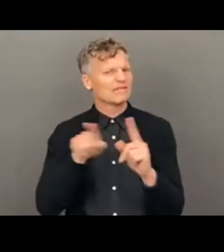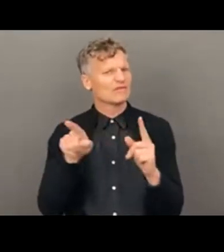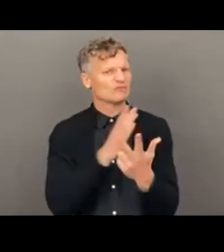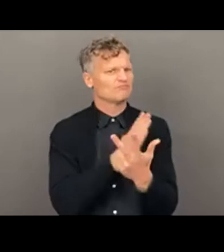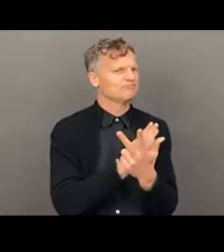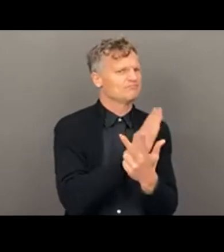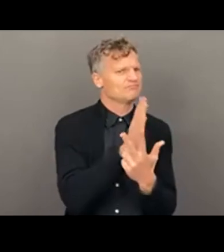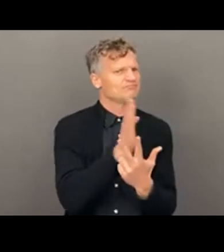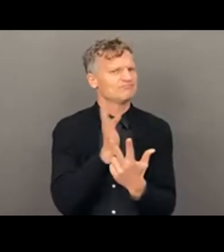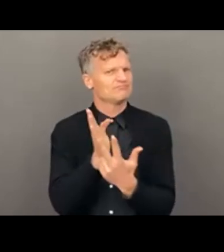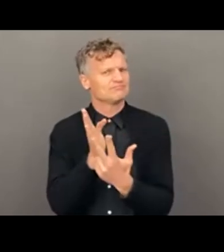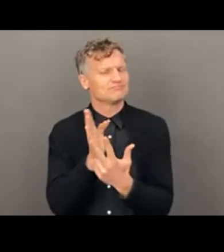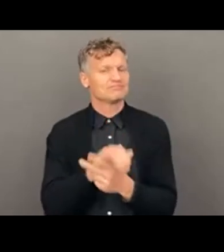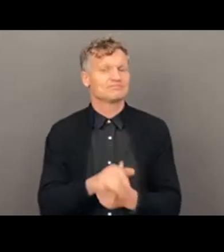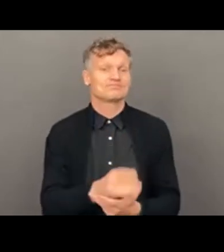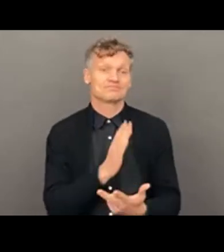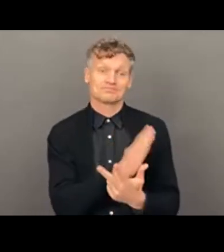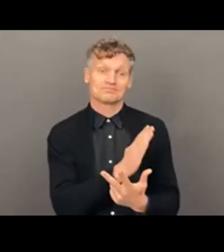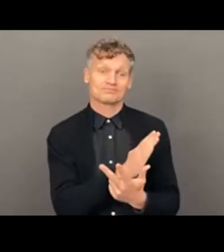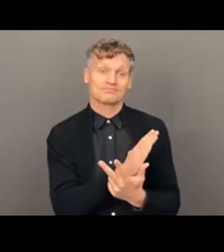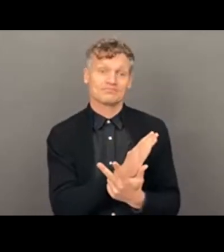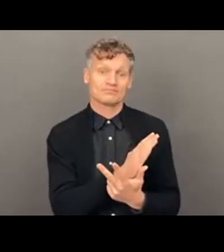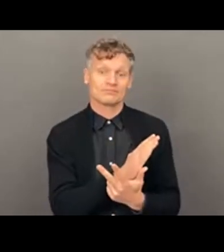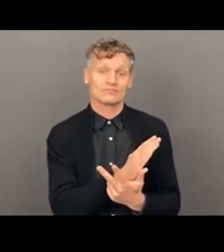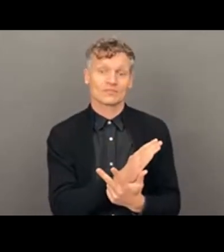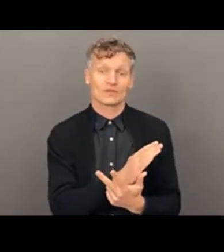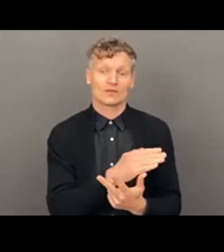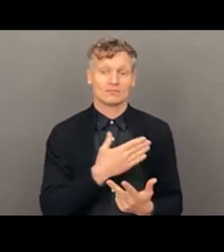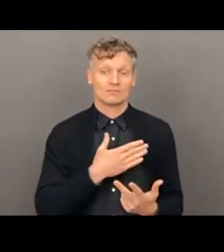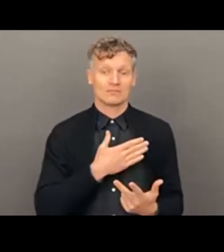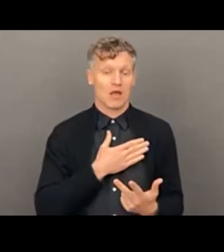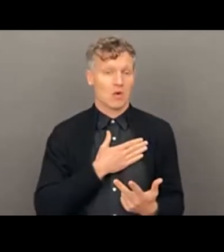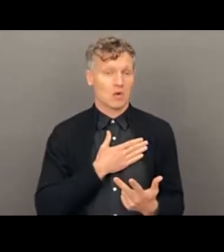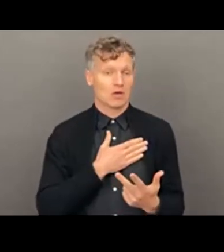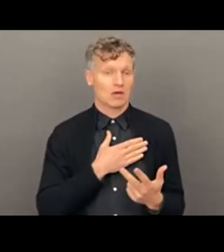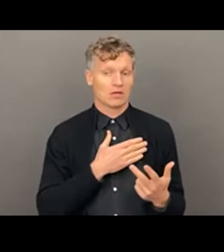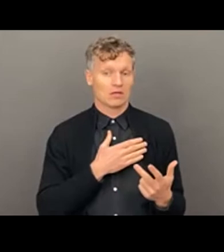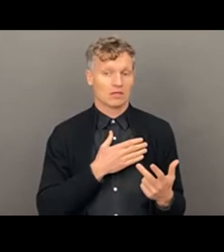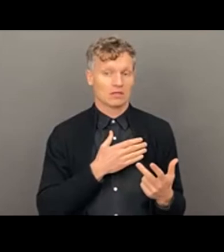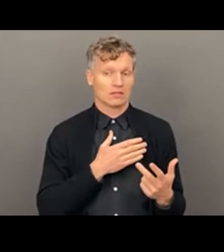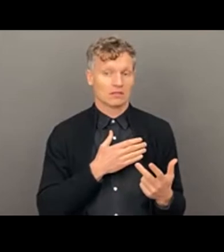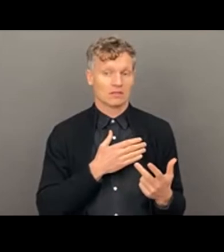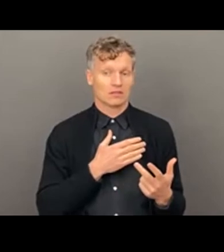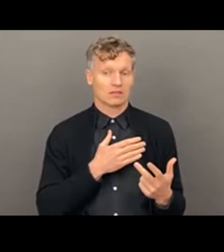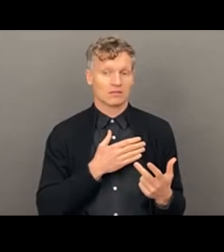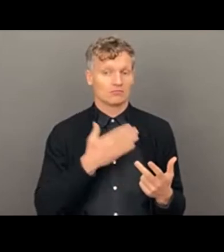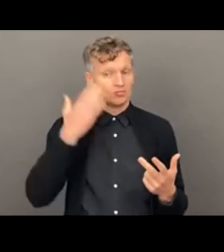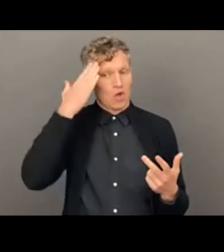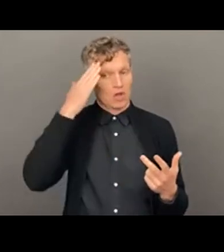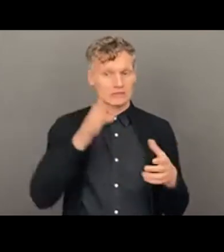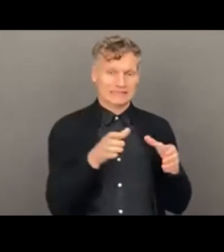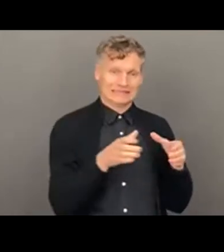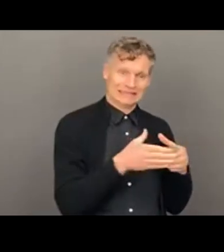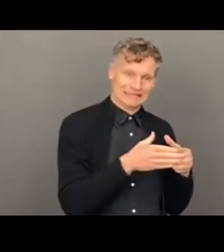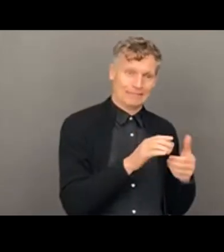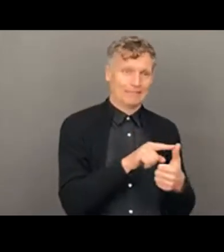And then what, uh, PSH, PSH, is about and what can be done